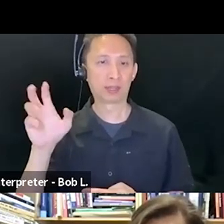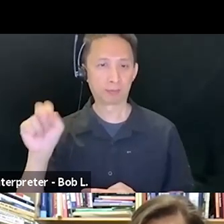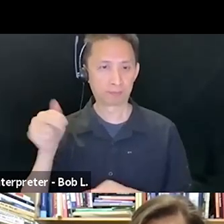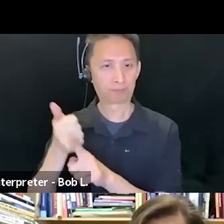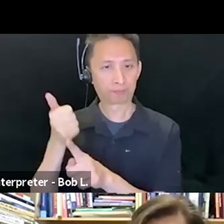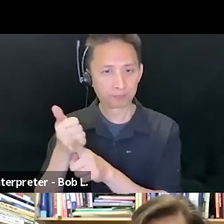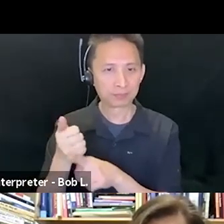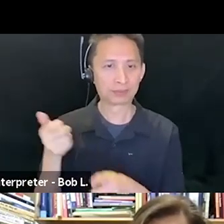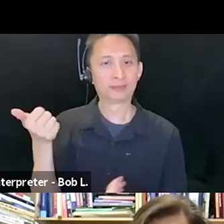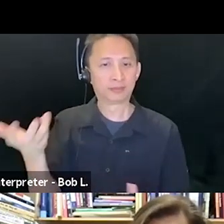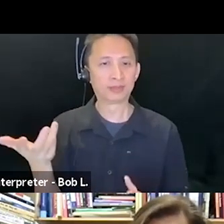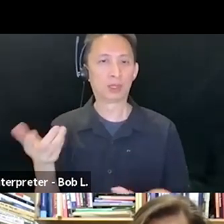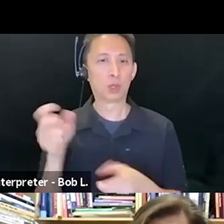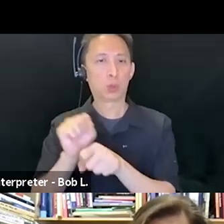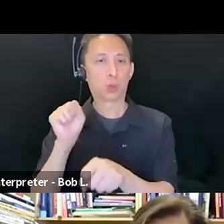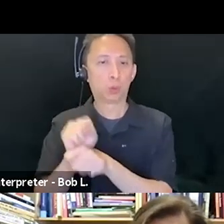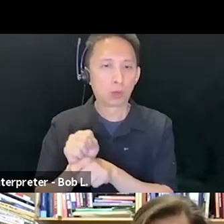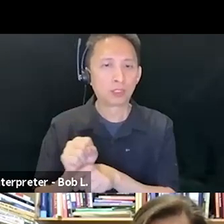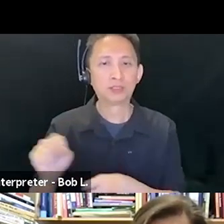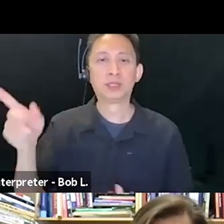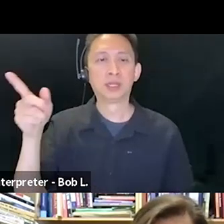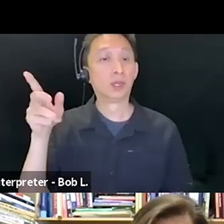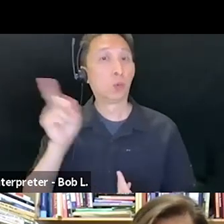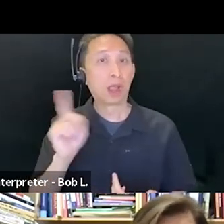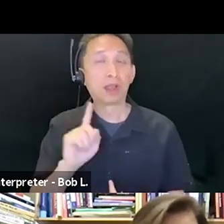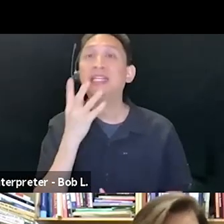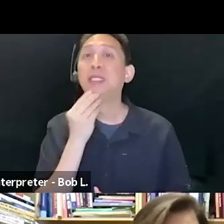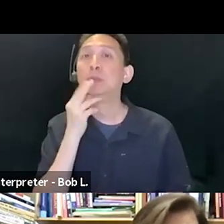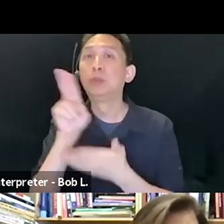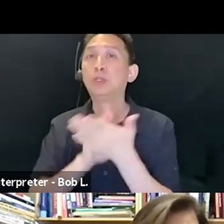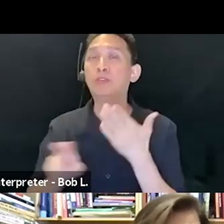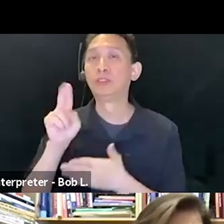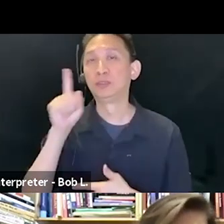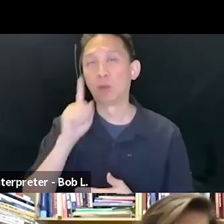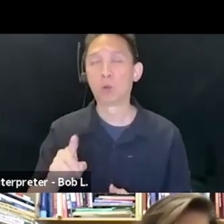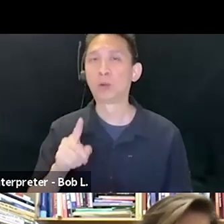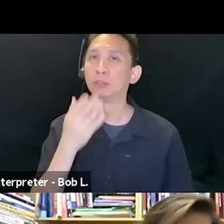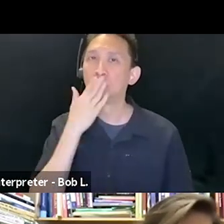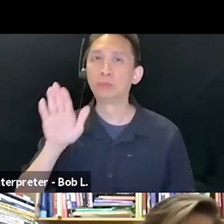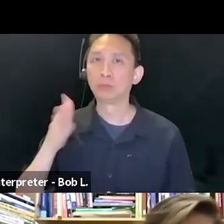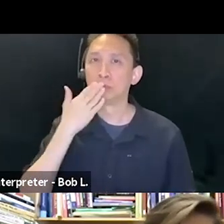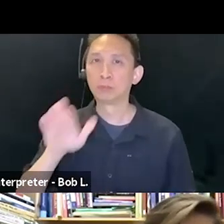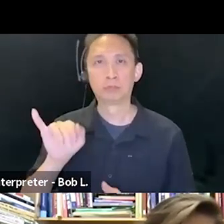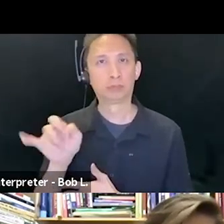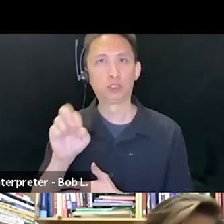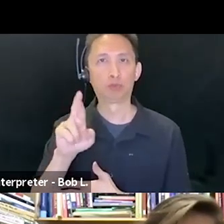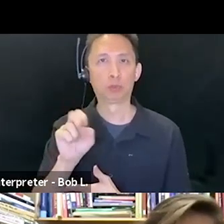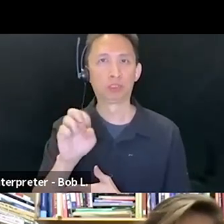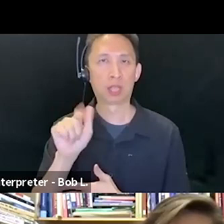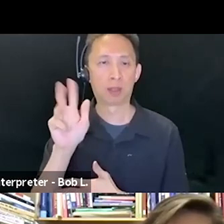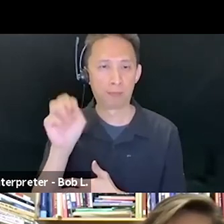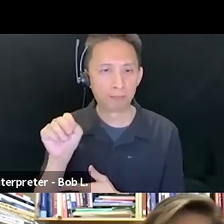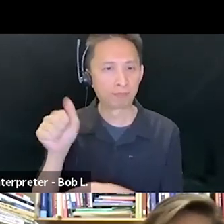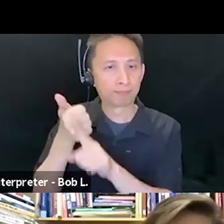and the School of Social Work and Public Welfare at the Hebrew University of Jerusalem and the Global Chair in Law at Queen